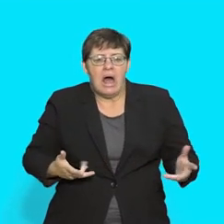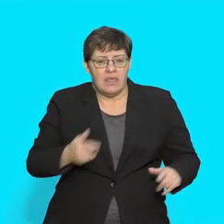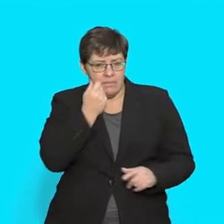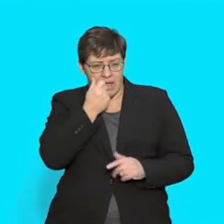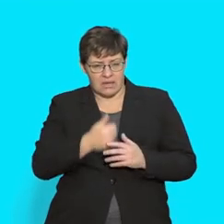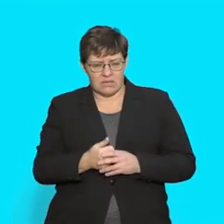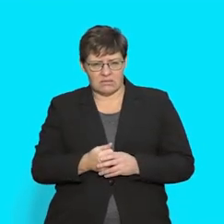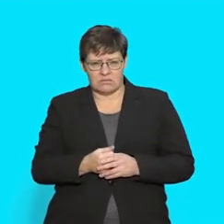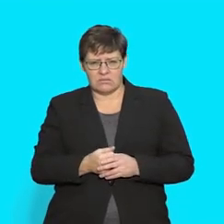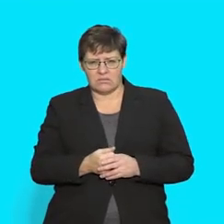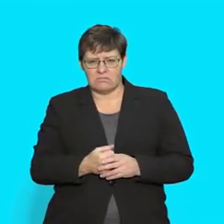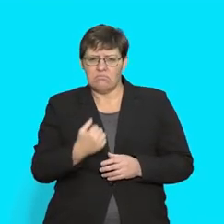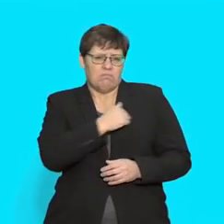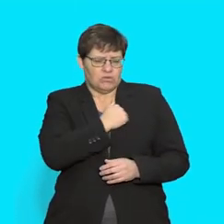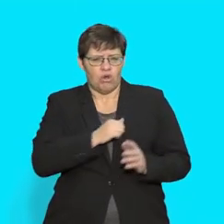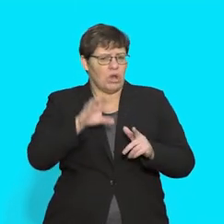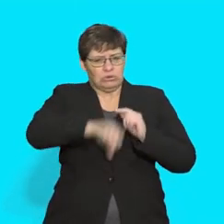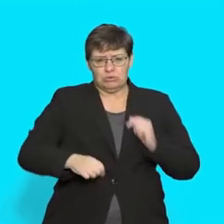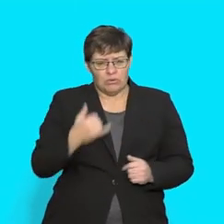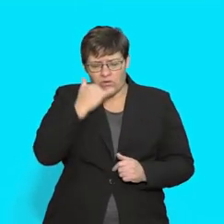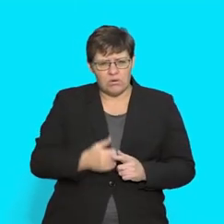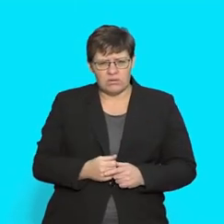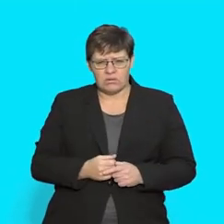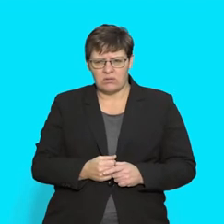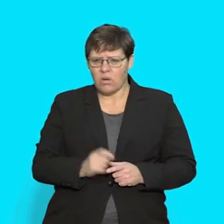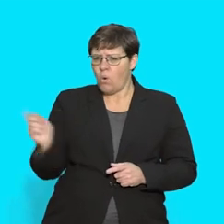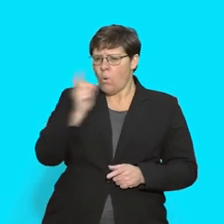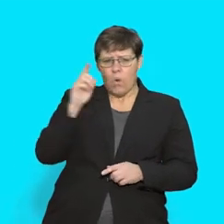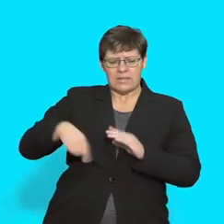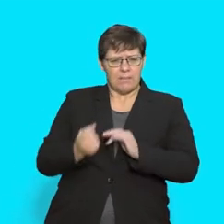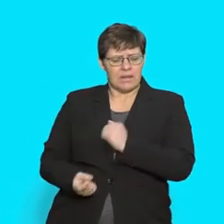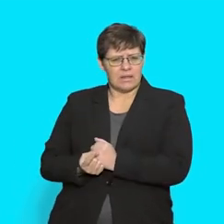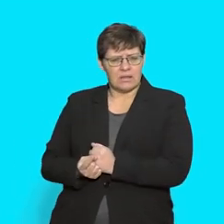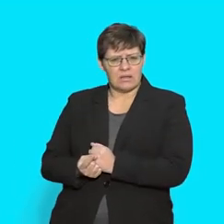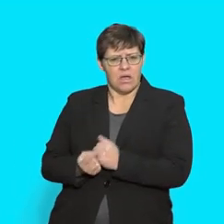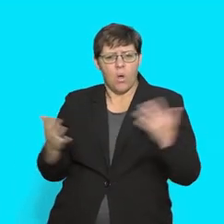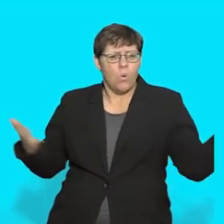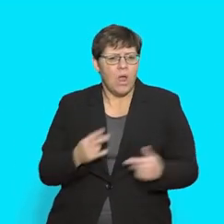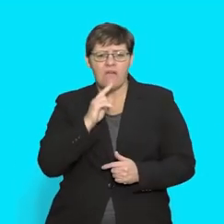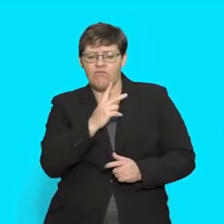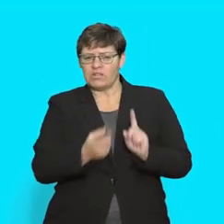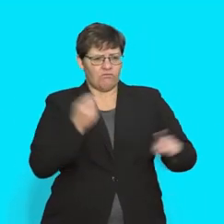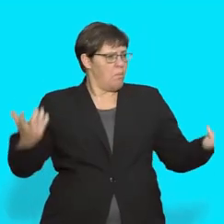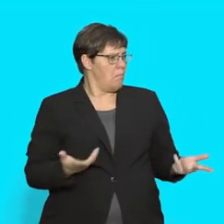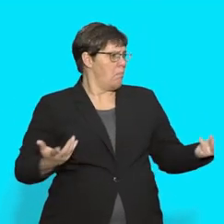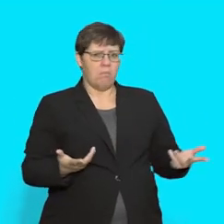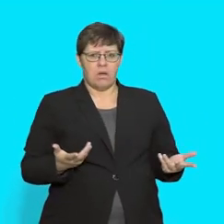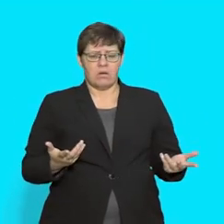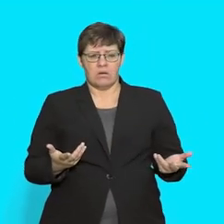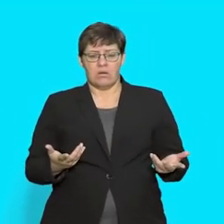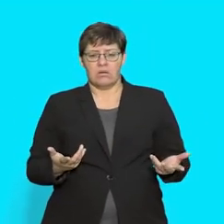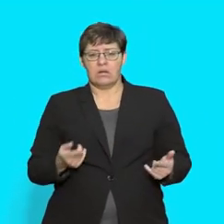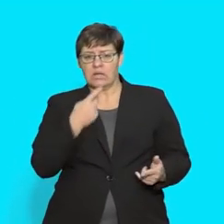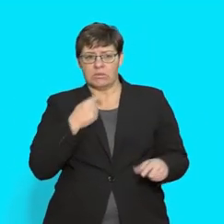I'm sorry I took the phones. What was going on? Where was this voice coming from? He